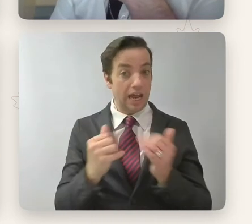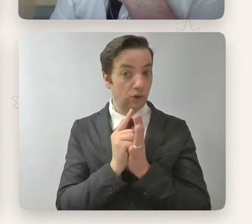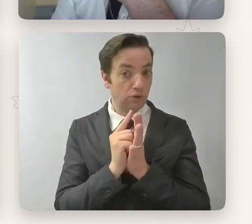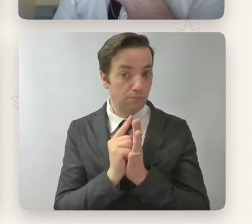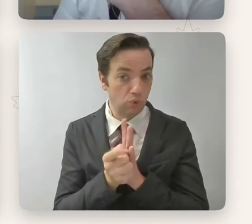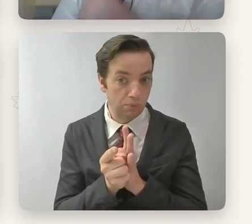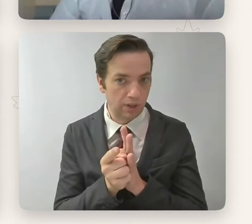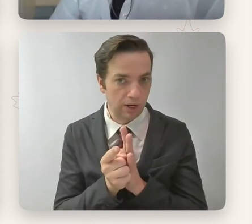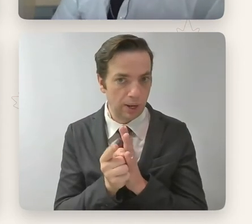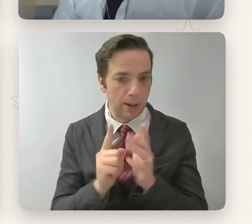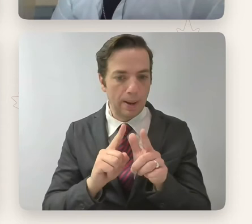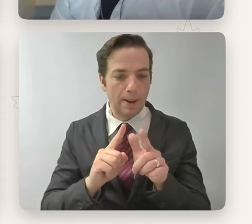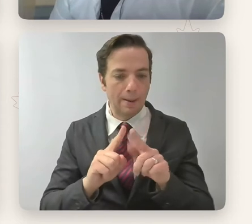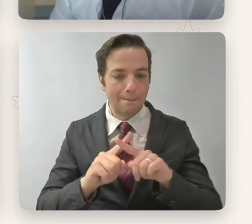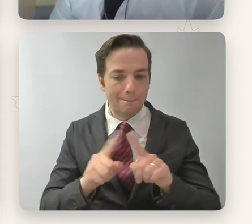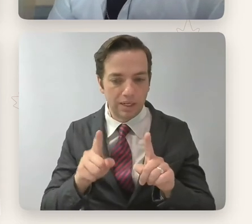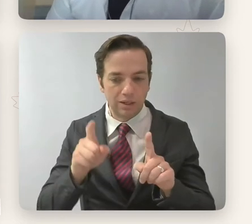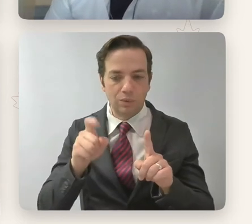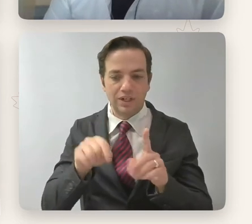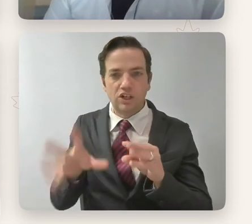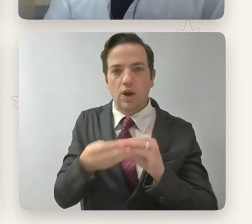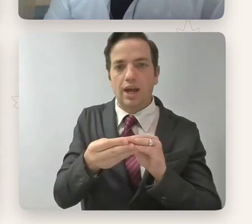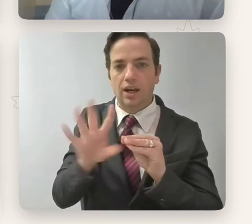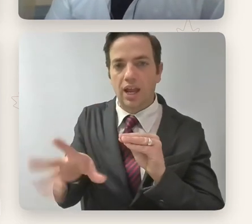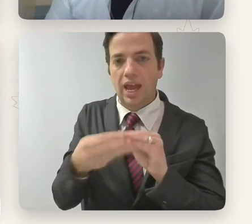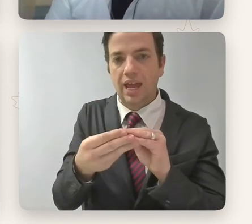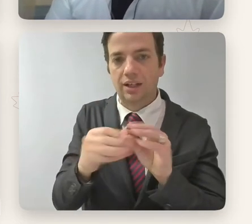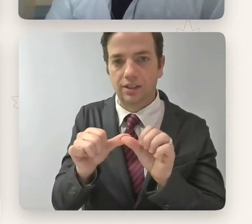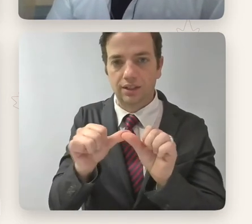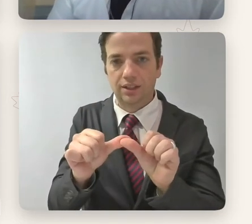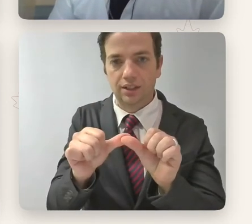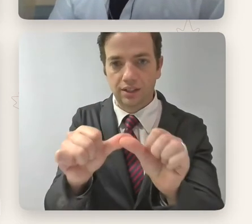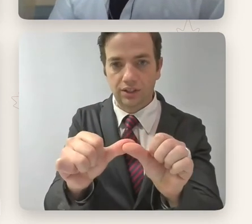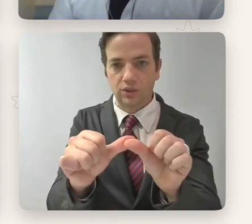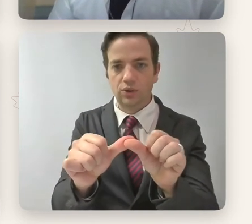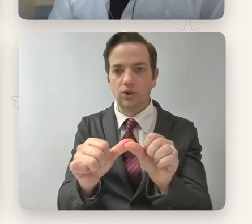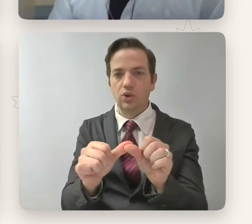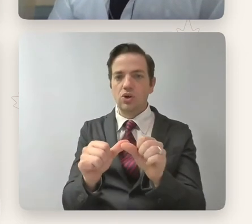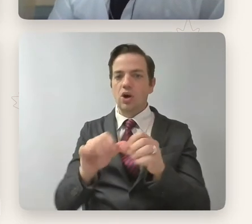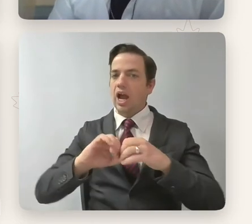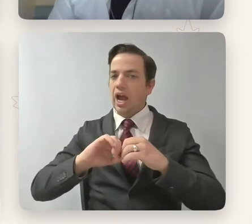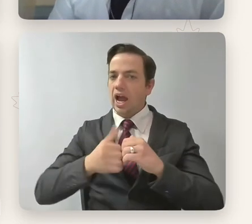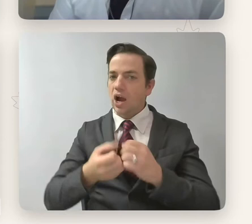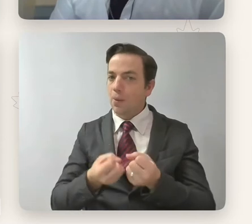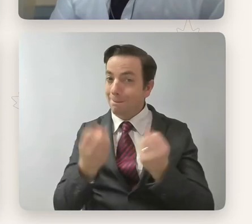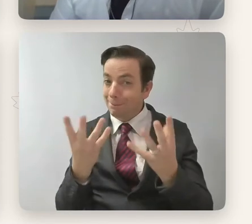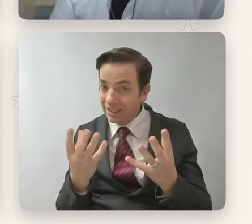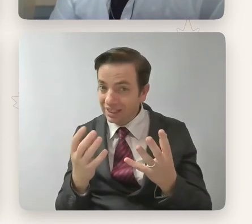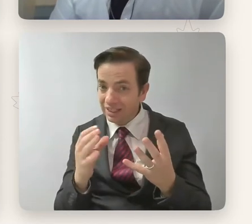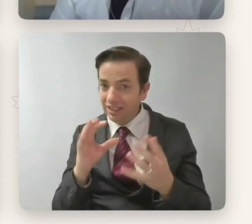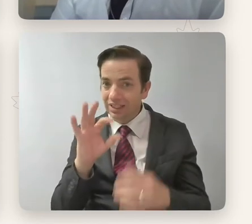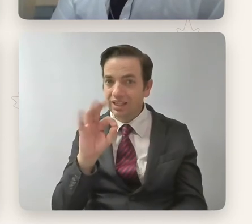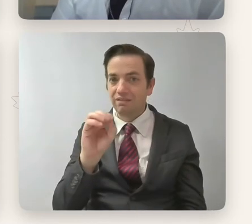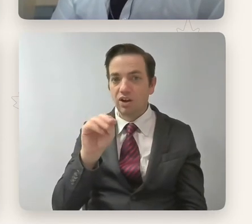that more needs to be happening. I think that the number of foundations and non-profits and